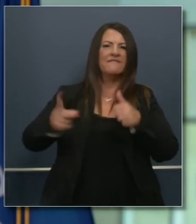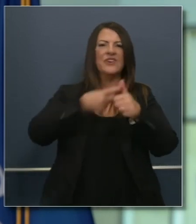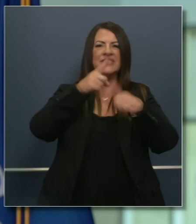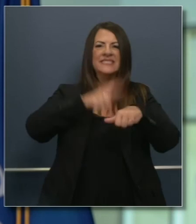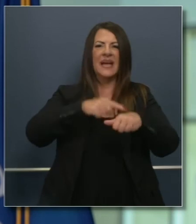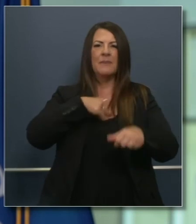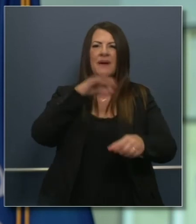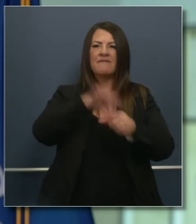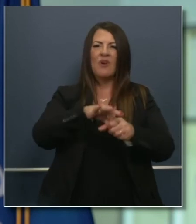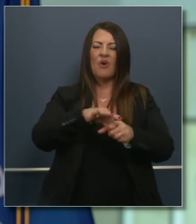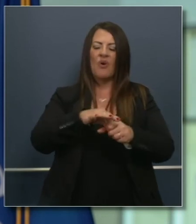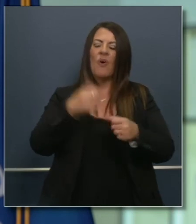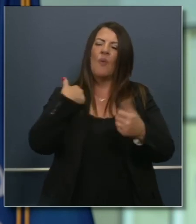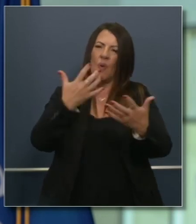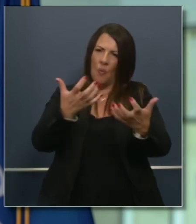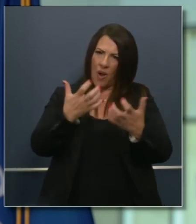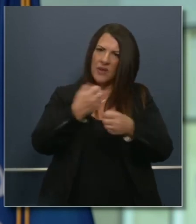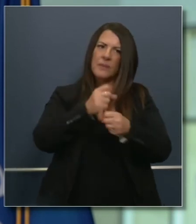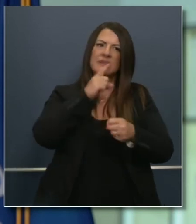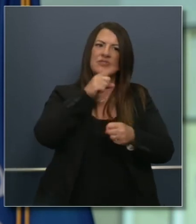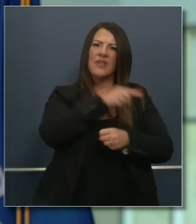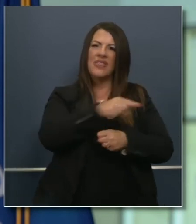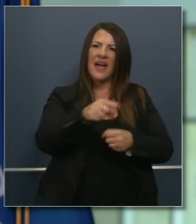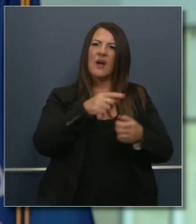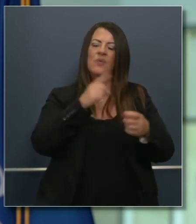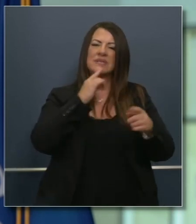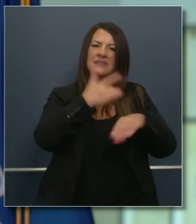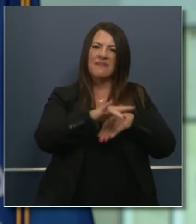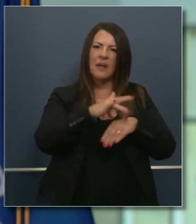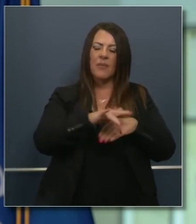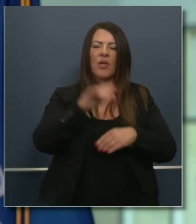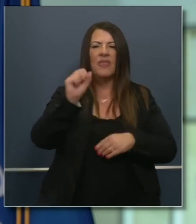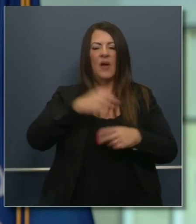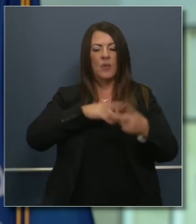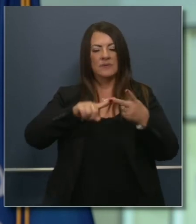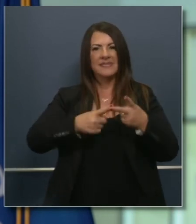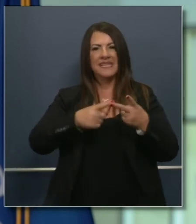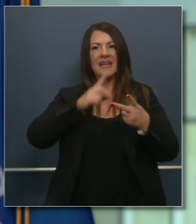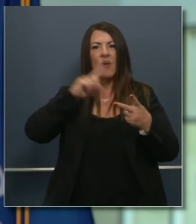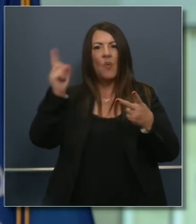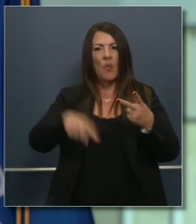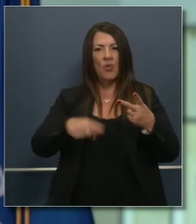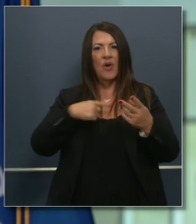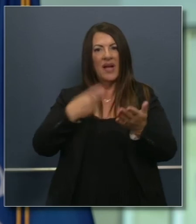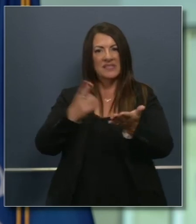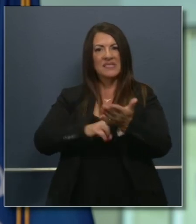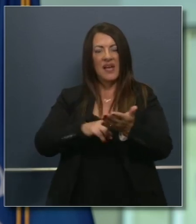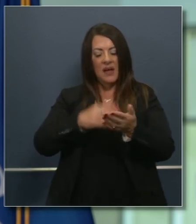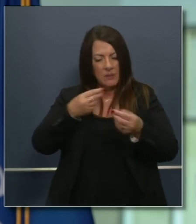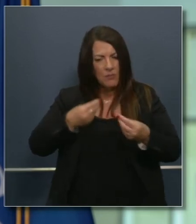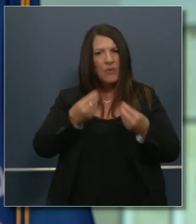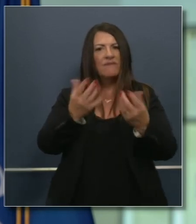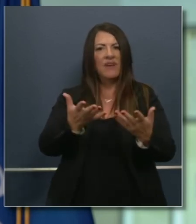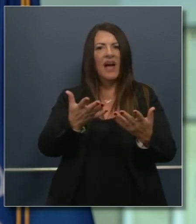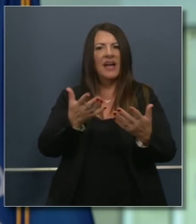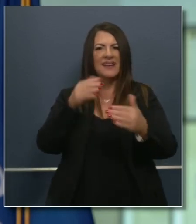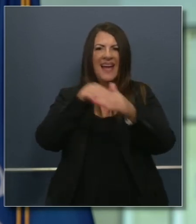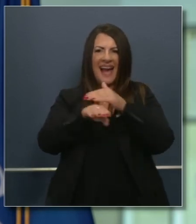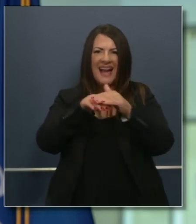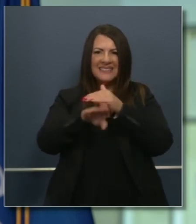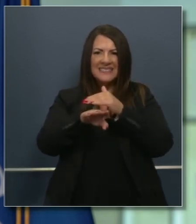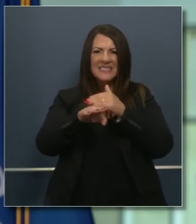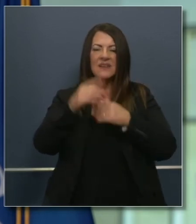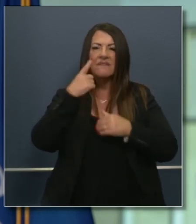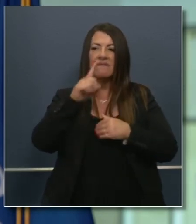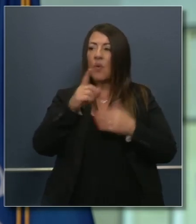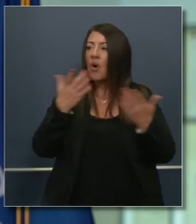to provide those points of access as well, and that was the second executive order I signed to provide access points